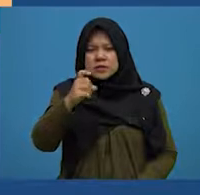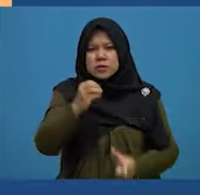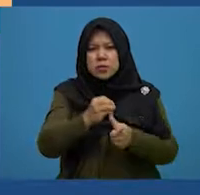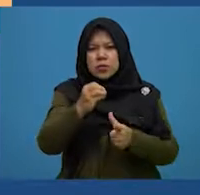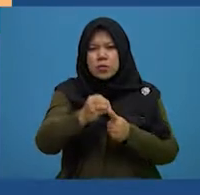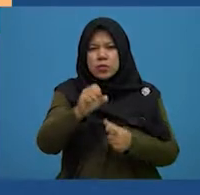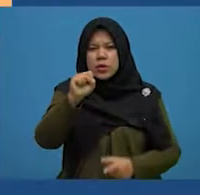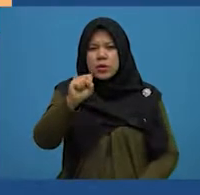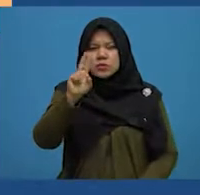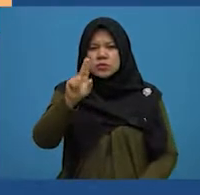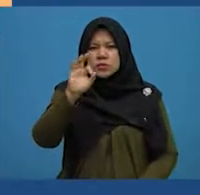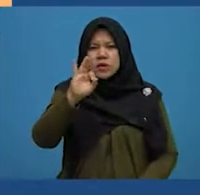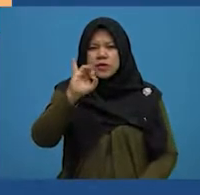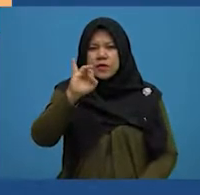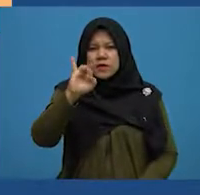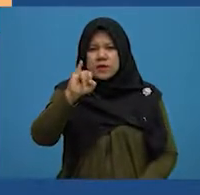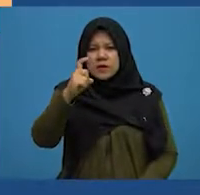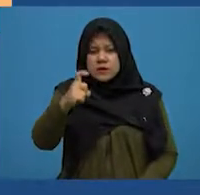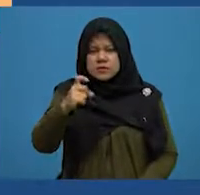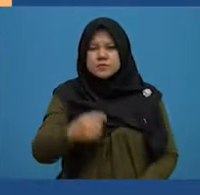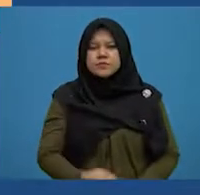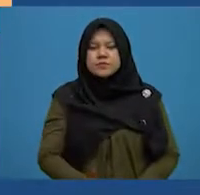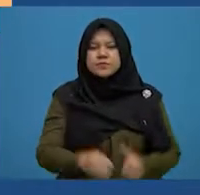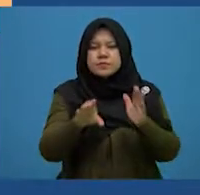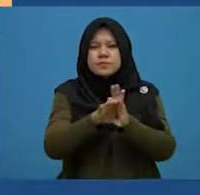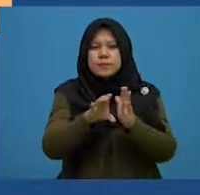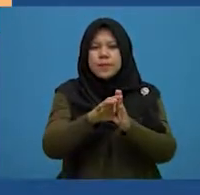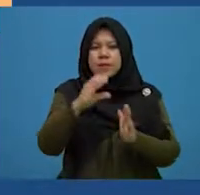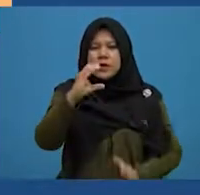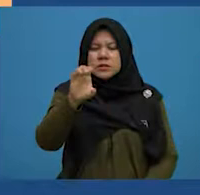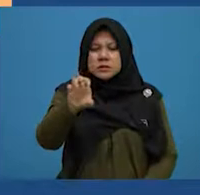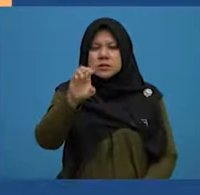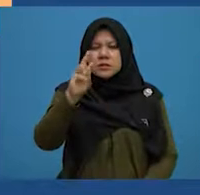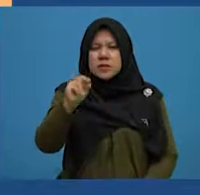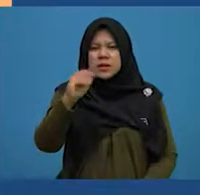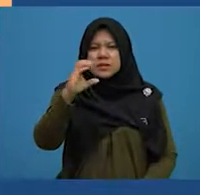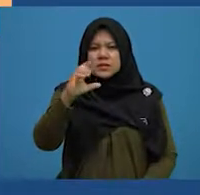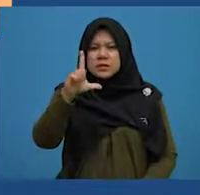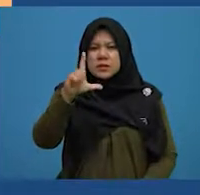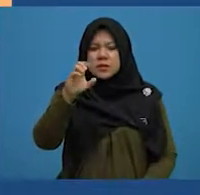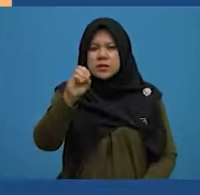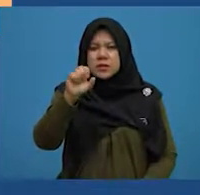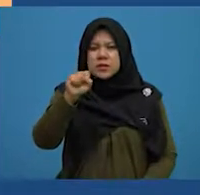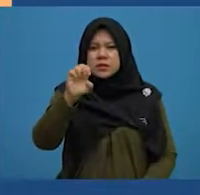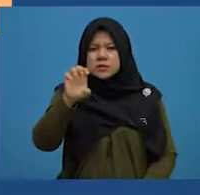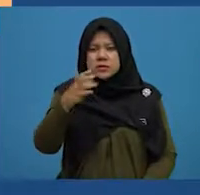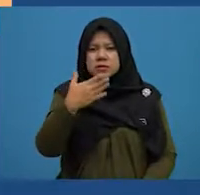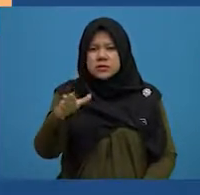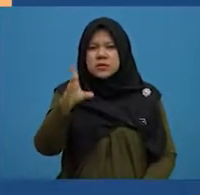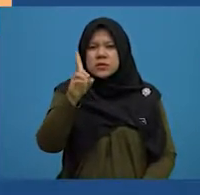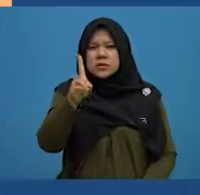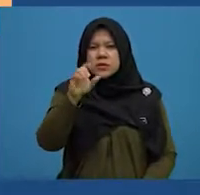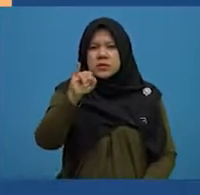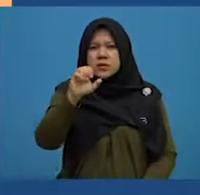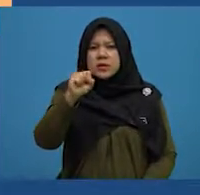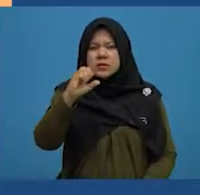it means. Tip example, words like enclose, disclose and